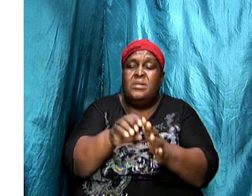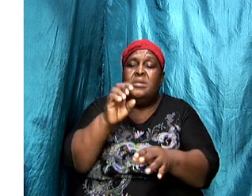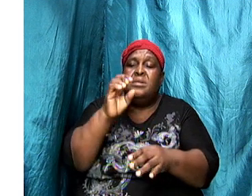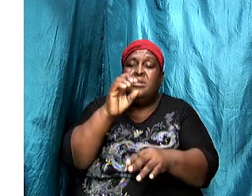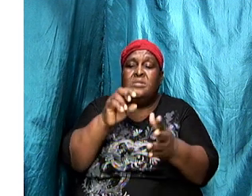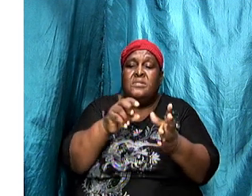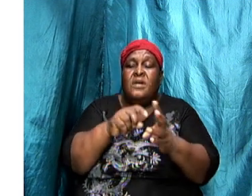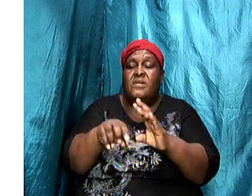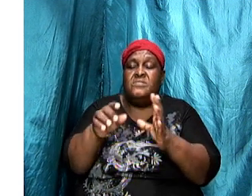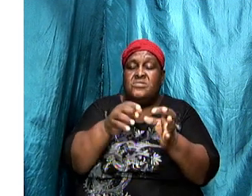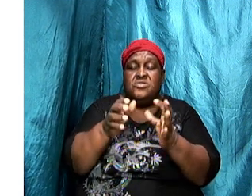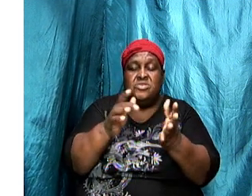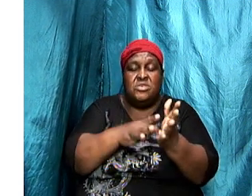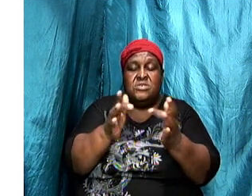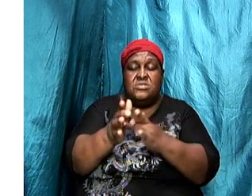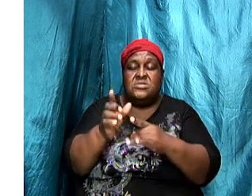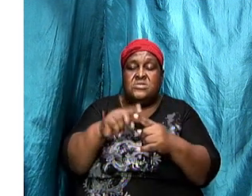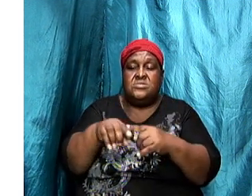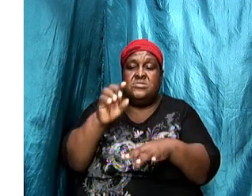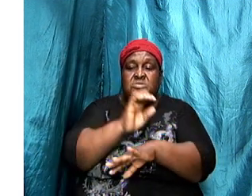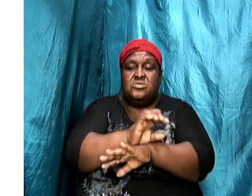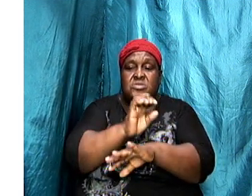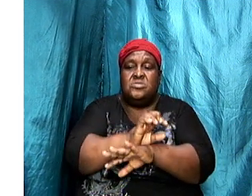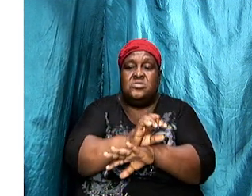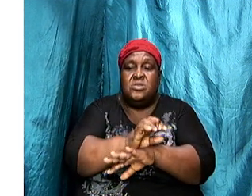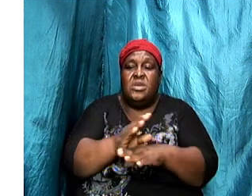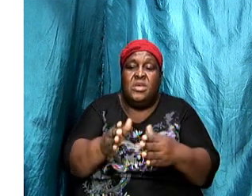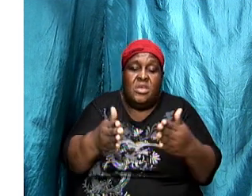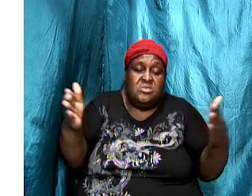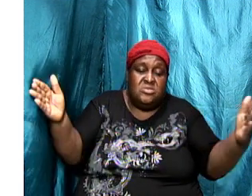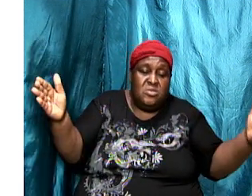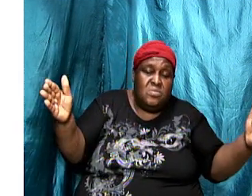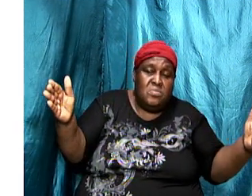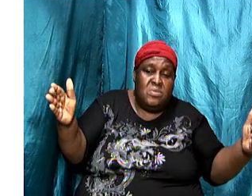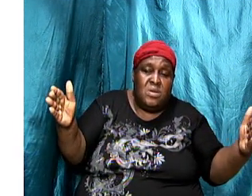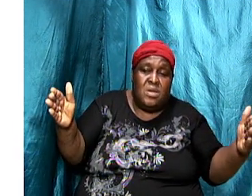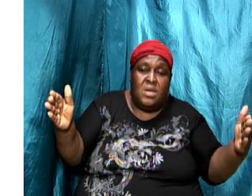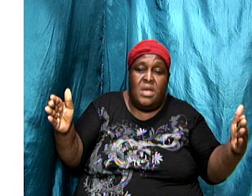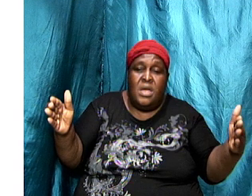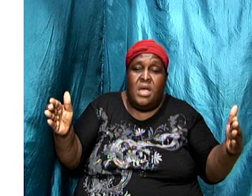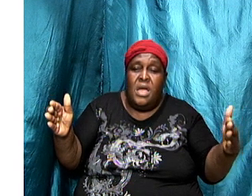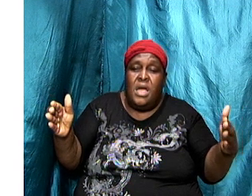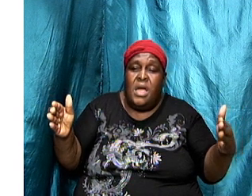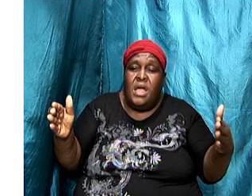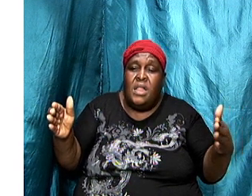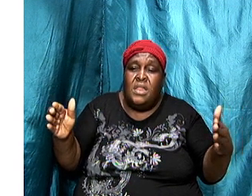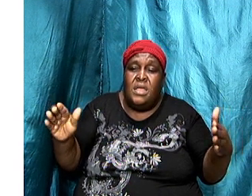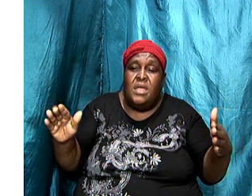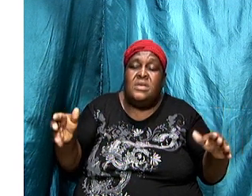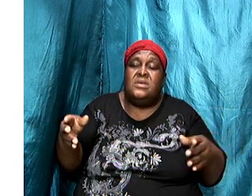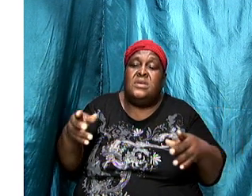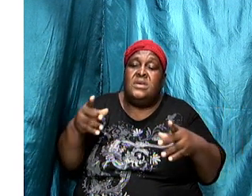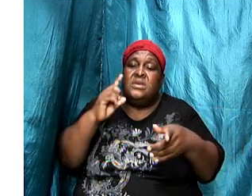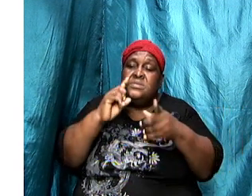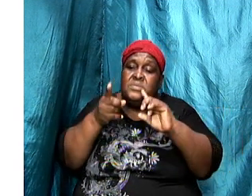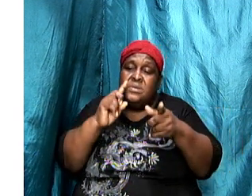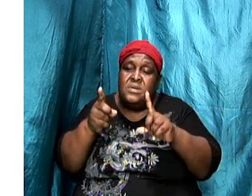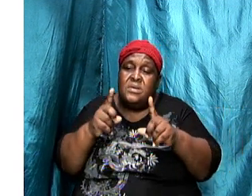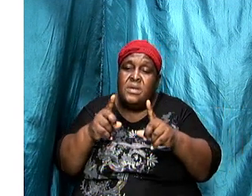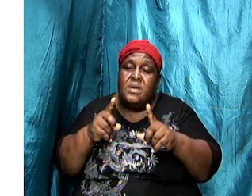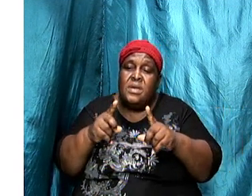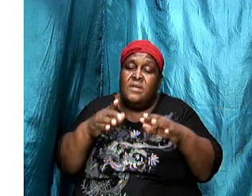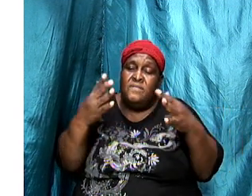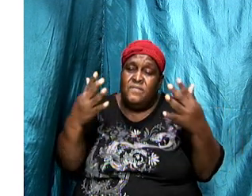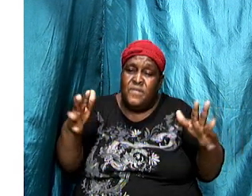the church and after that there is a general exhortation and it ends finally with a promise of